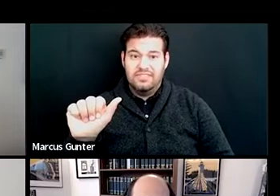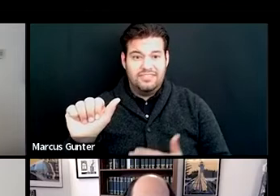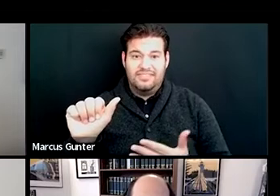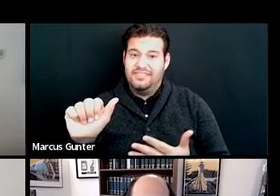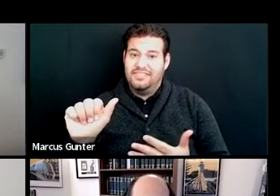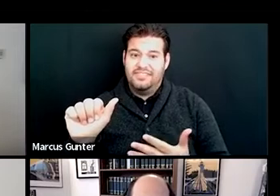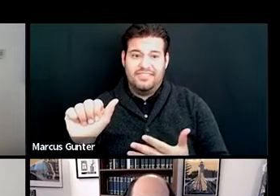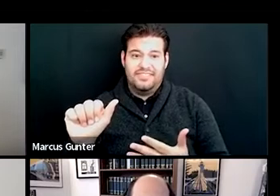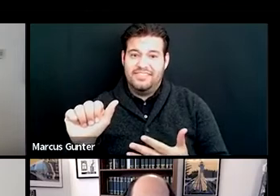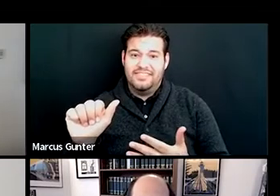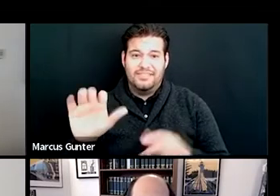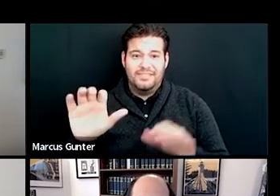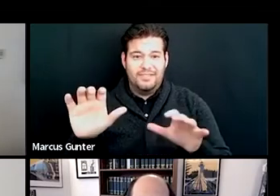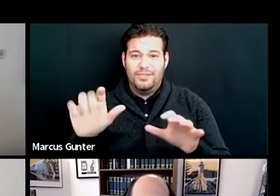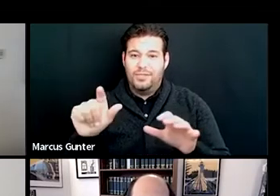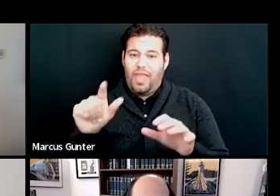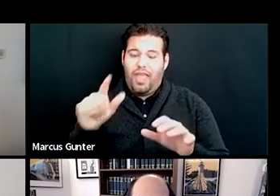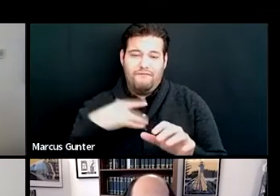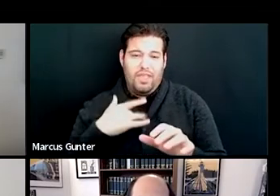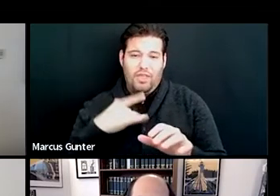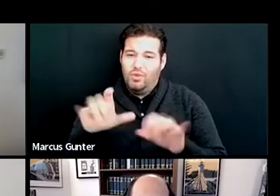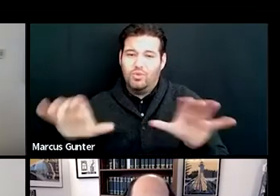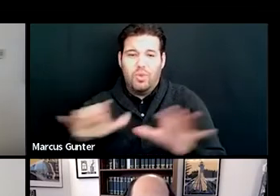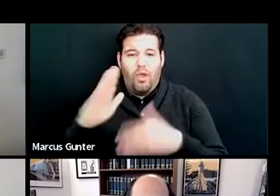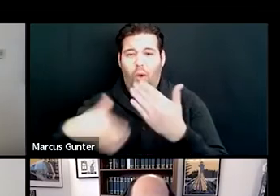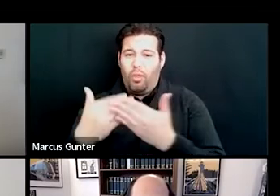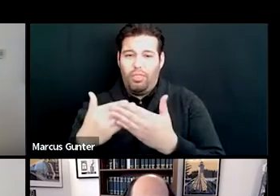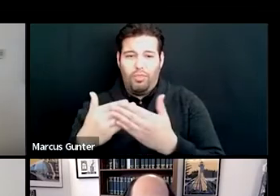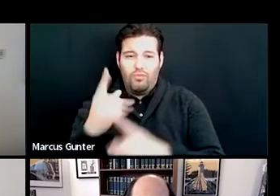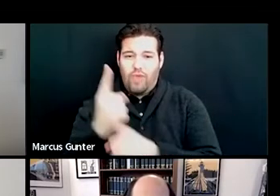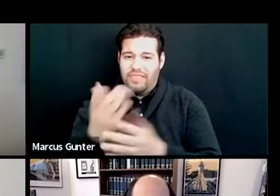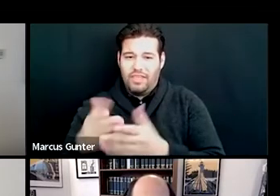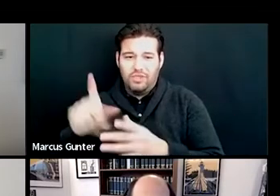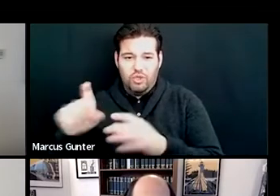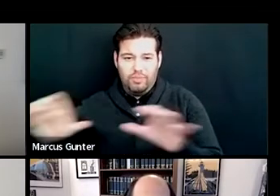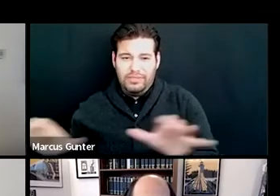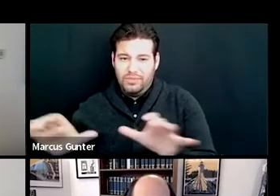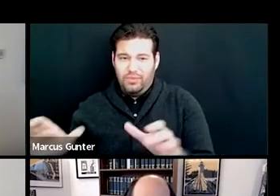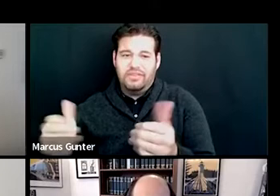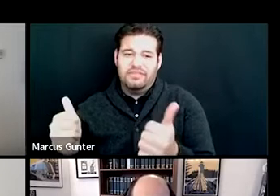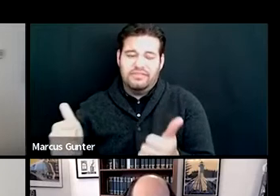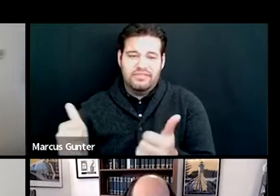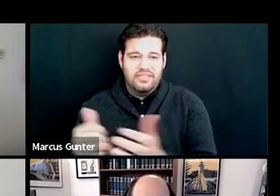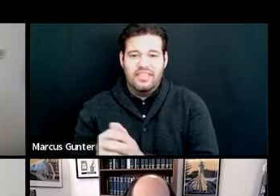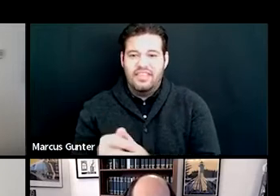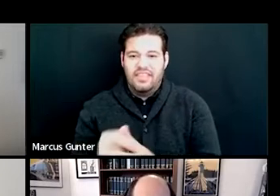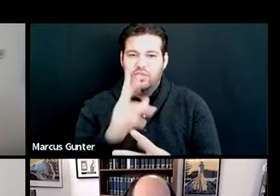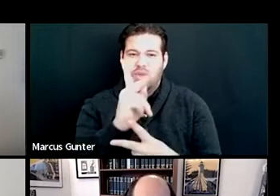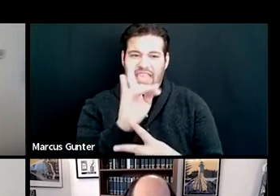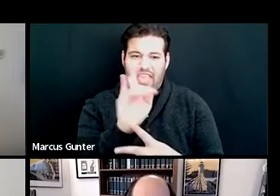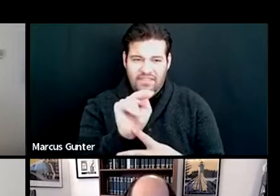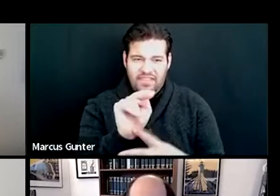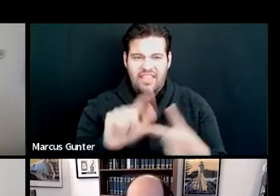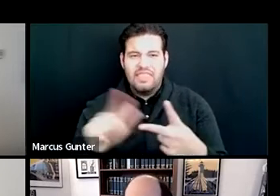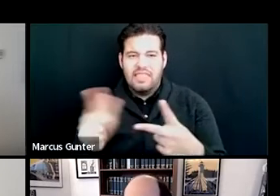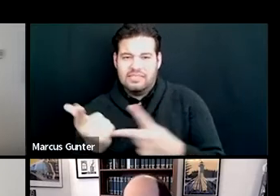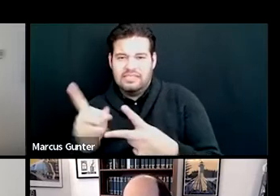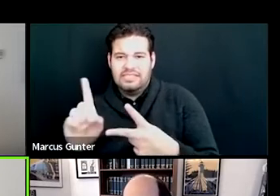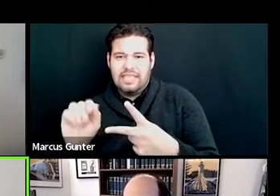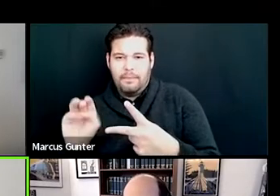doing the thing that you should be doing and the right thing. So, um, I saw Kevin's hand go up and then I saw Damien. So, Kevin.